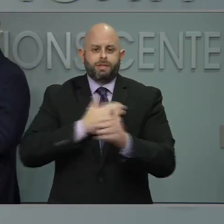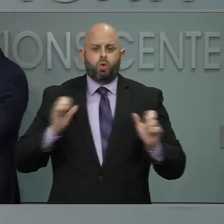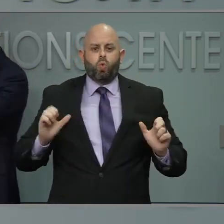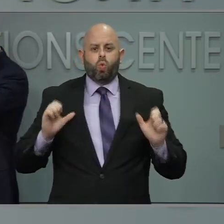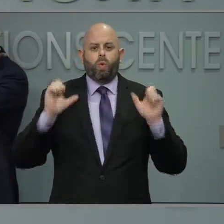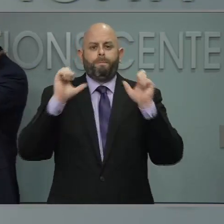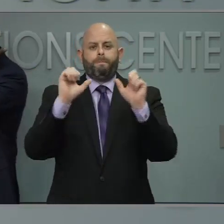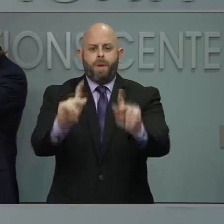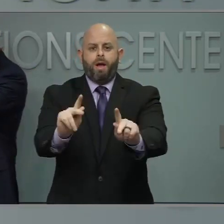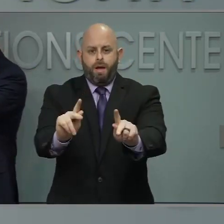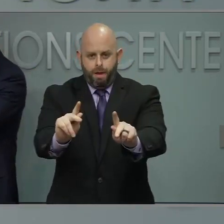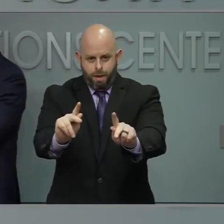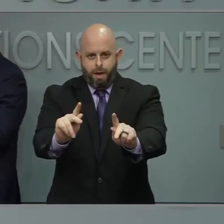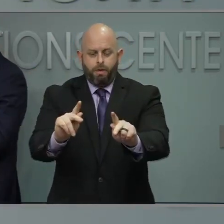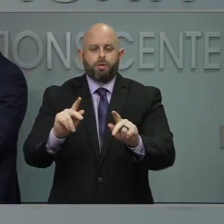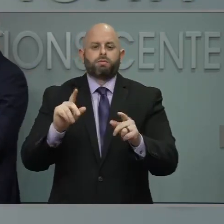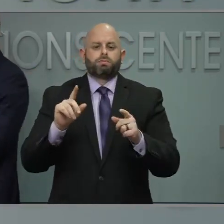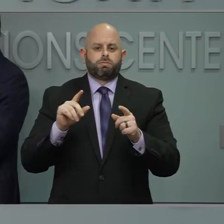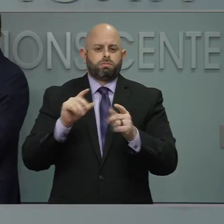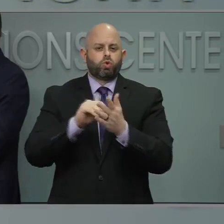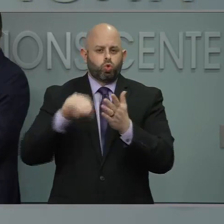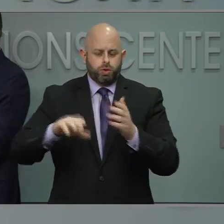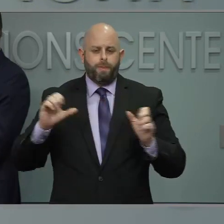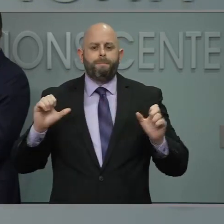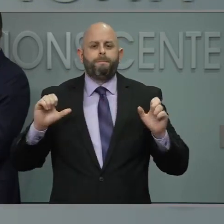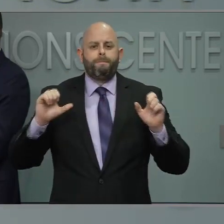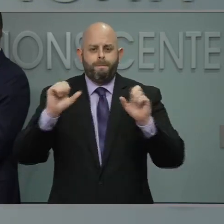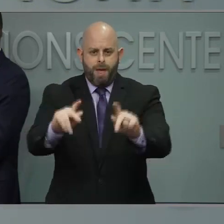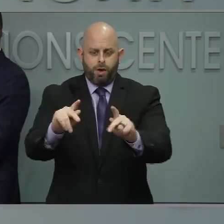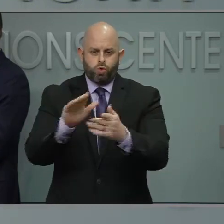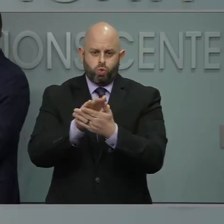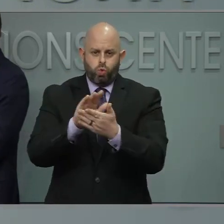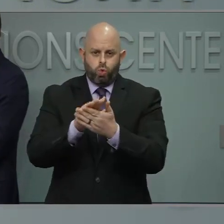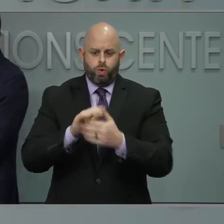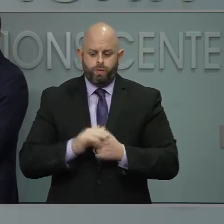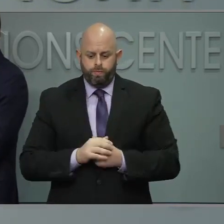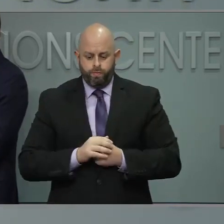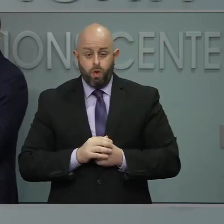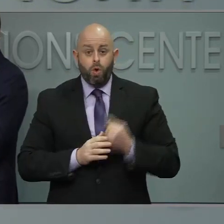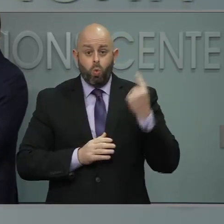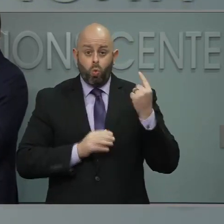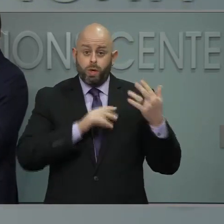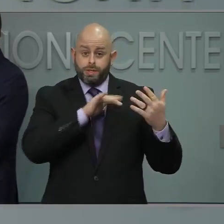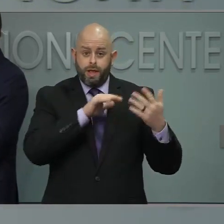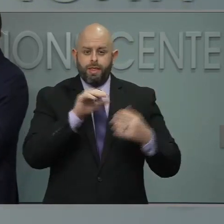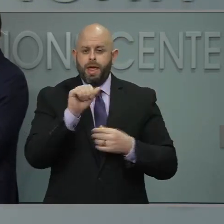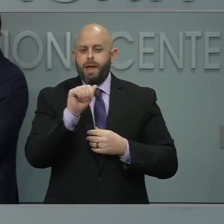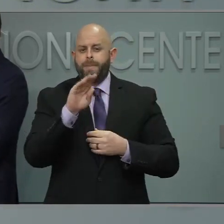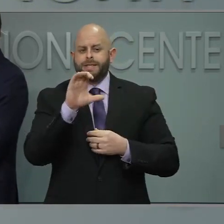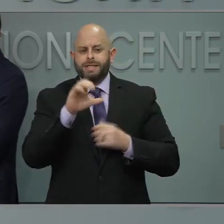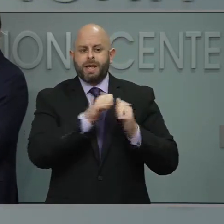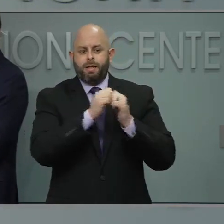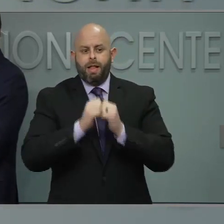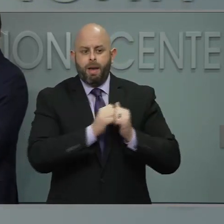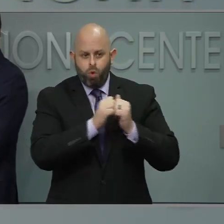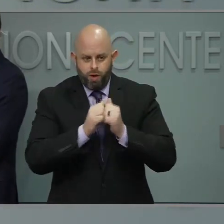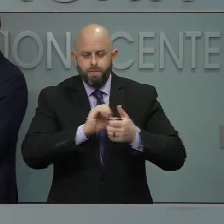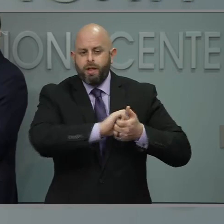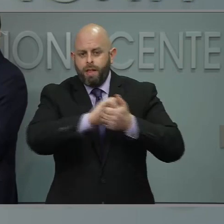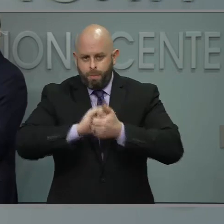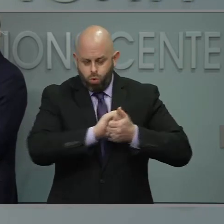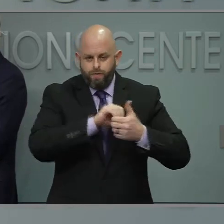to allow a return to the classroom. And one of the studies cited was the ABC collaborative study, which involved researchers